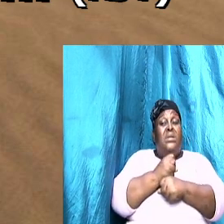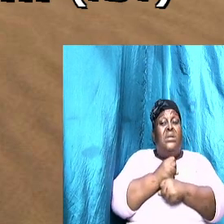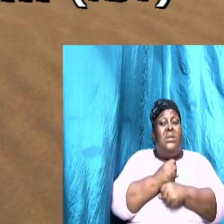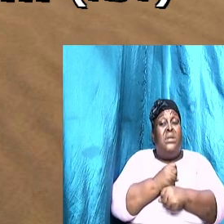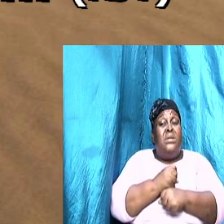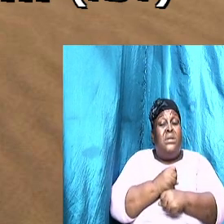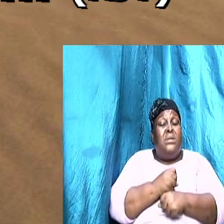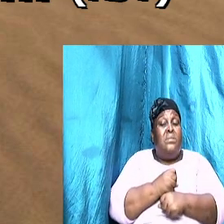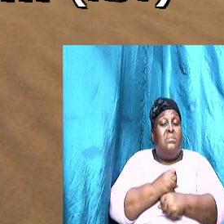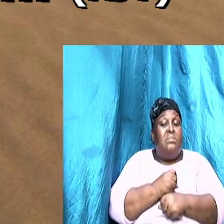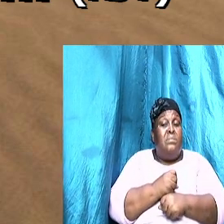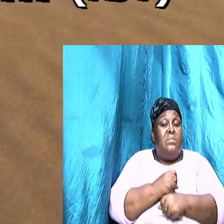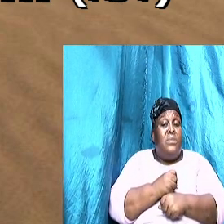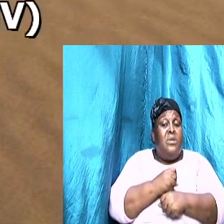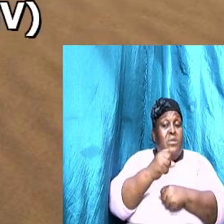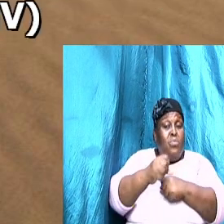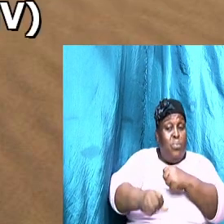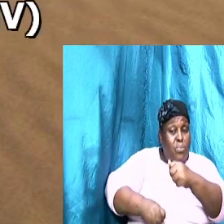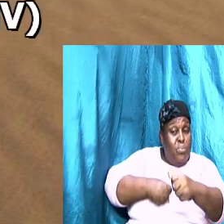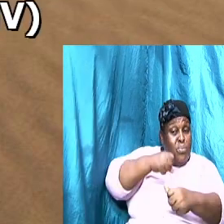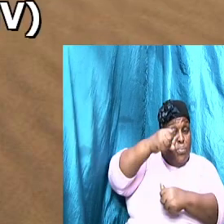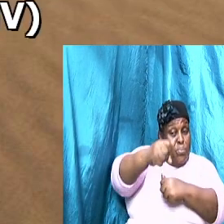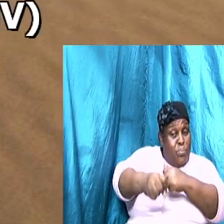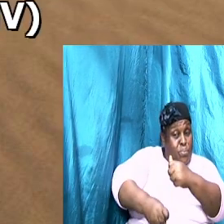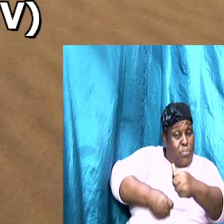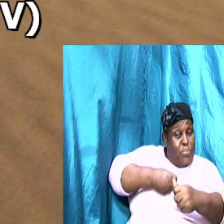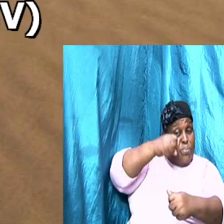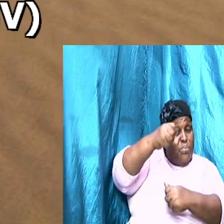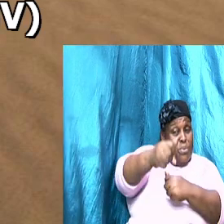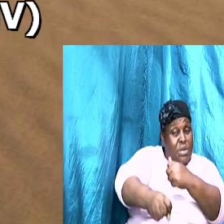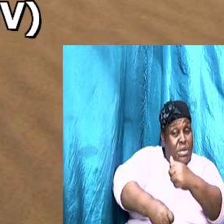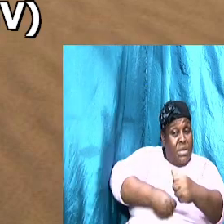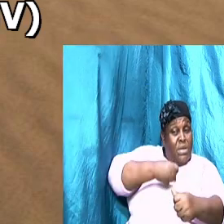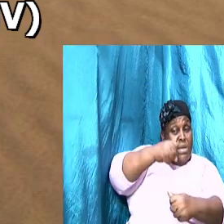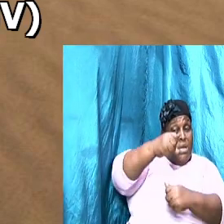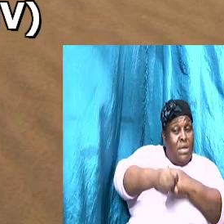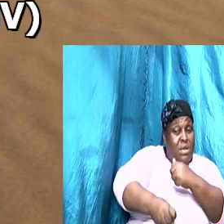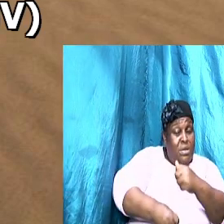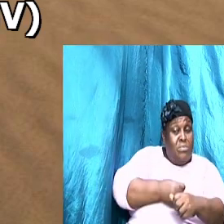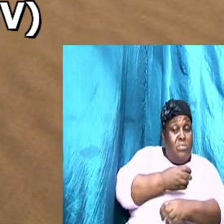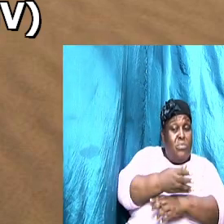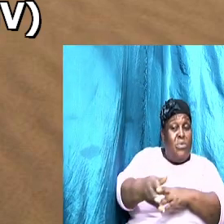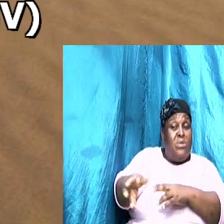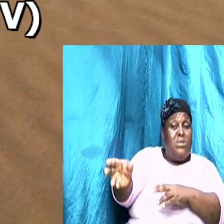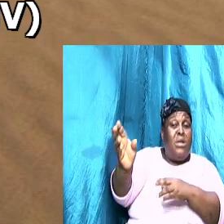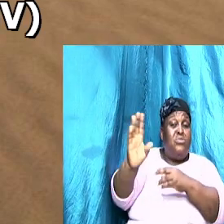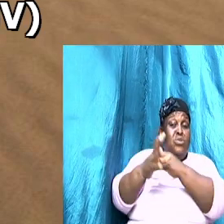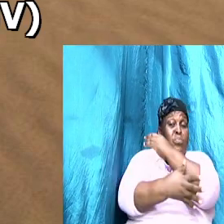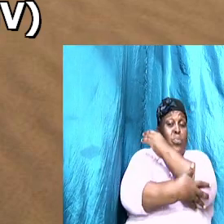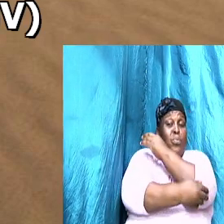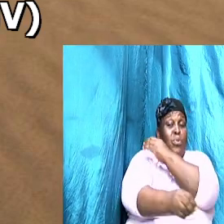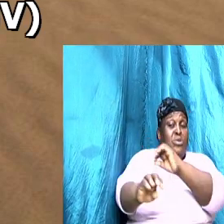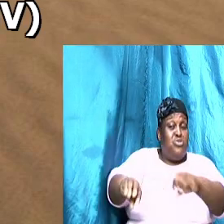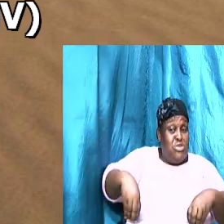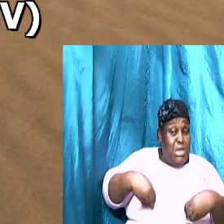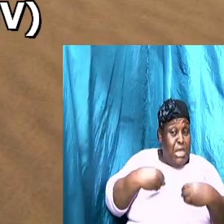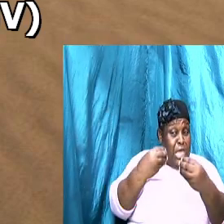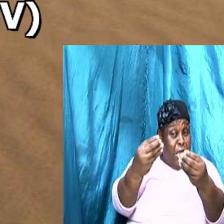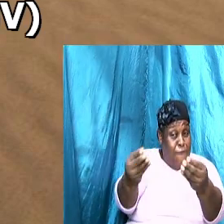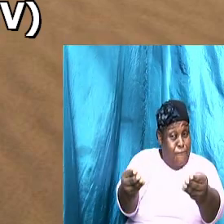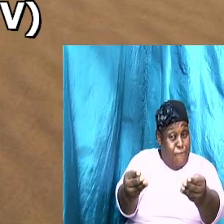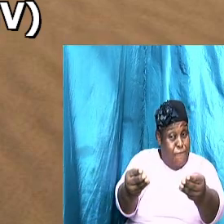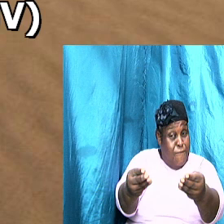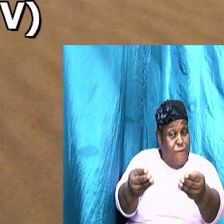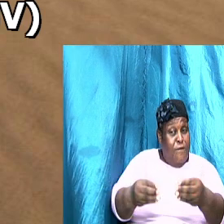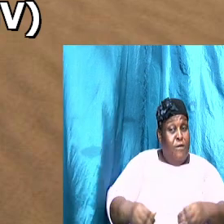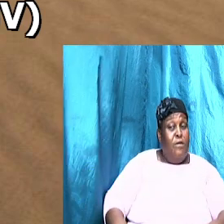distaff that is important she stretches out her hand to the poor she is a giver she is concerned